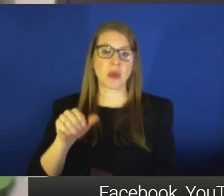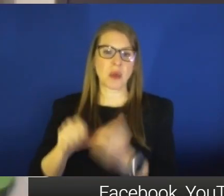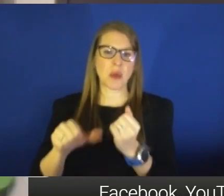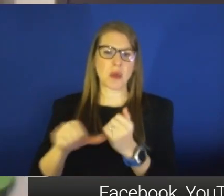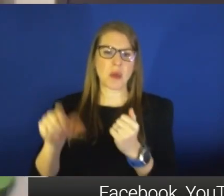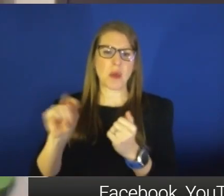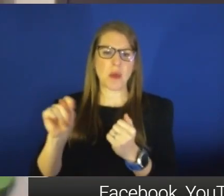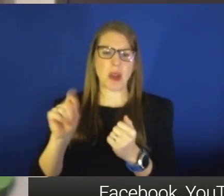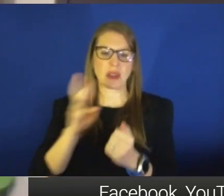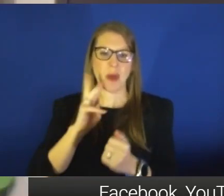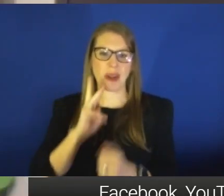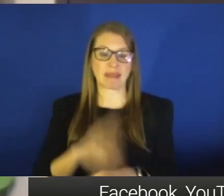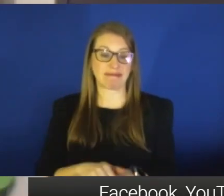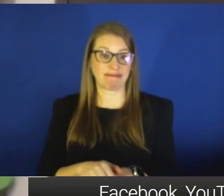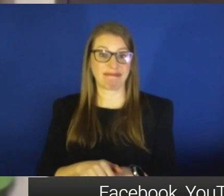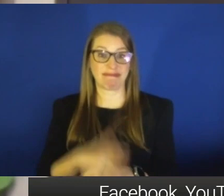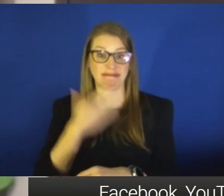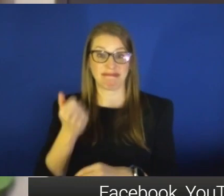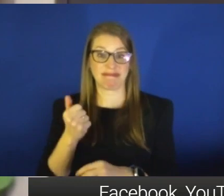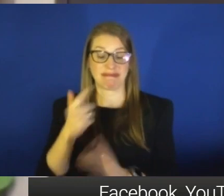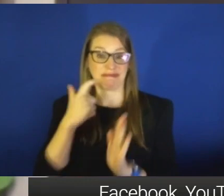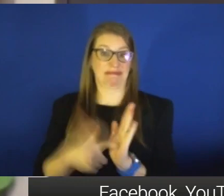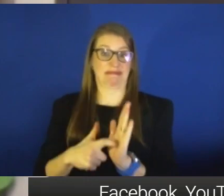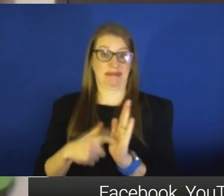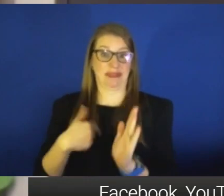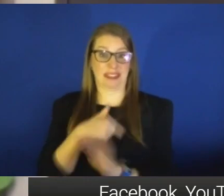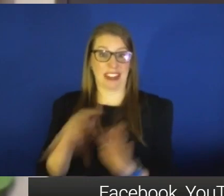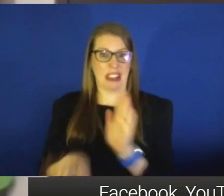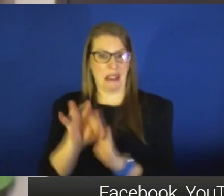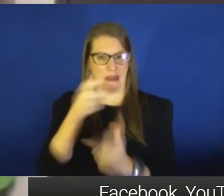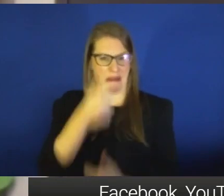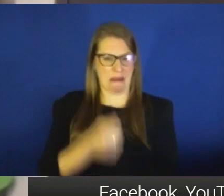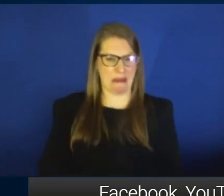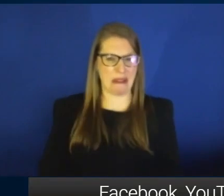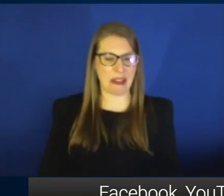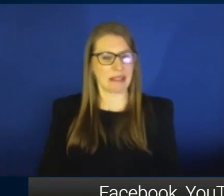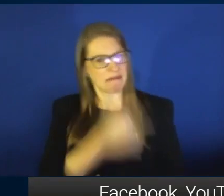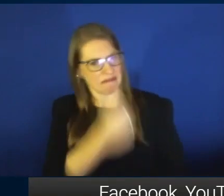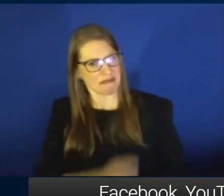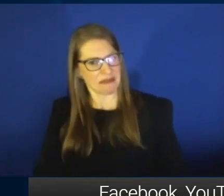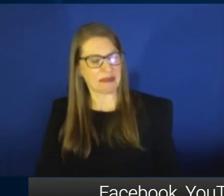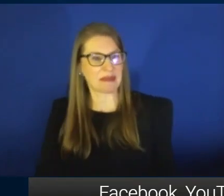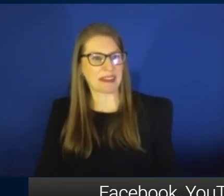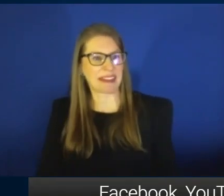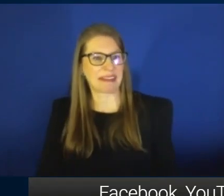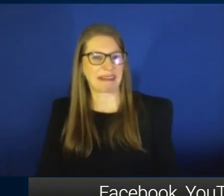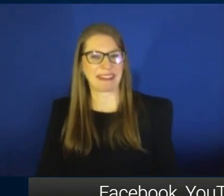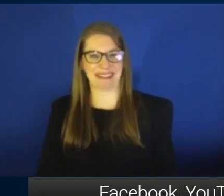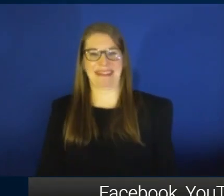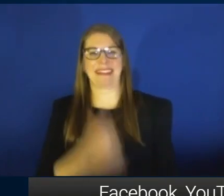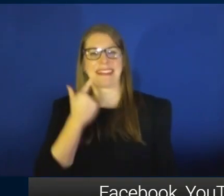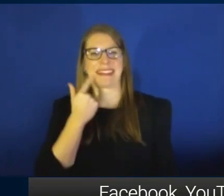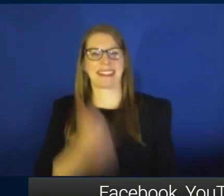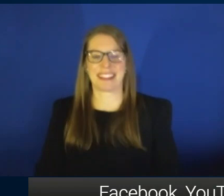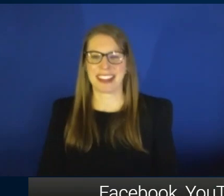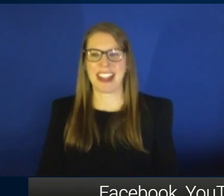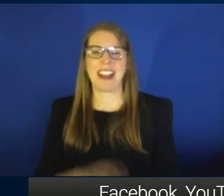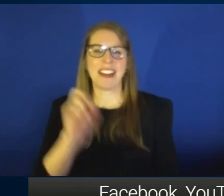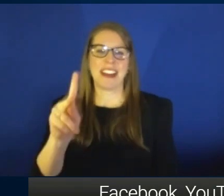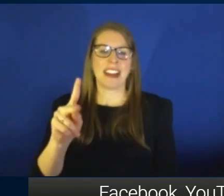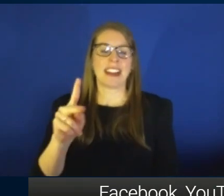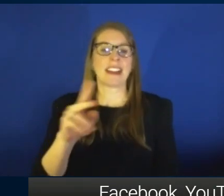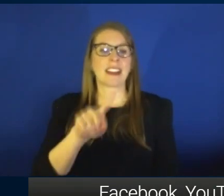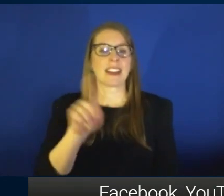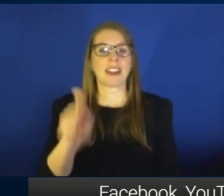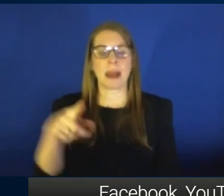indicators we found. How interesting. That is super interesting. That's super interesting. Okay. A question from Pamela.